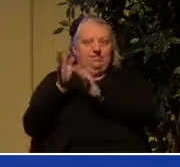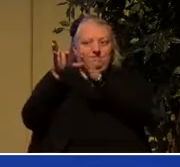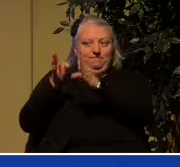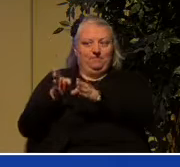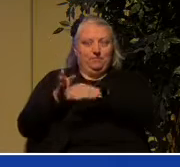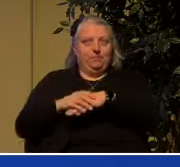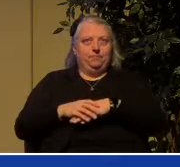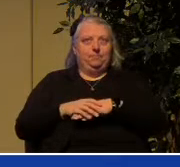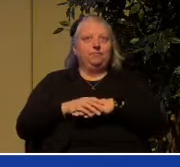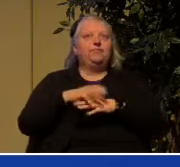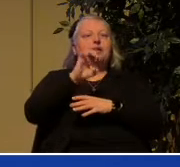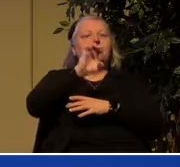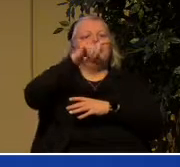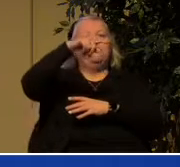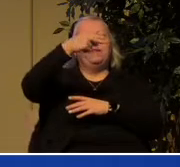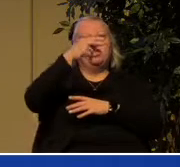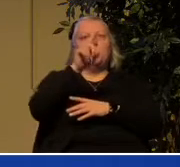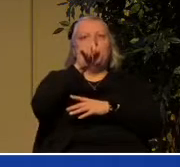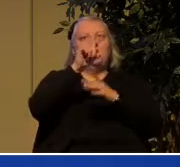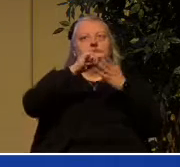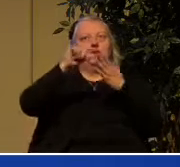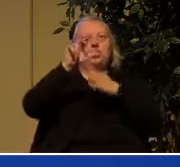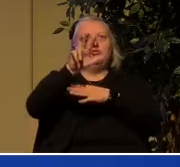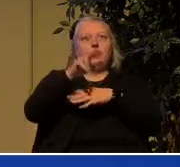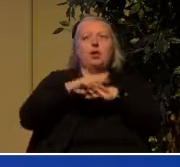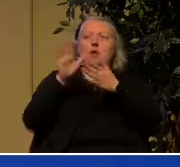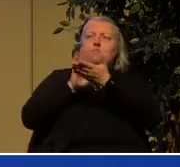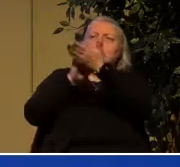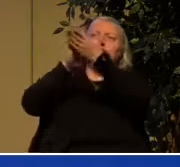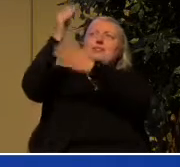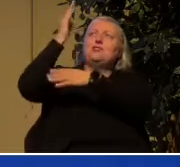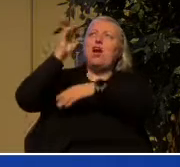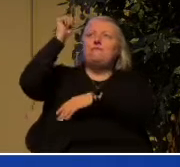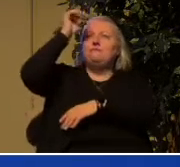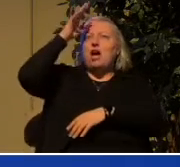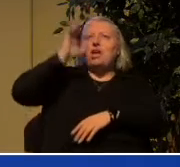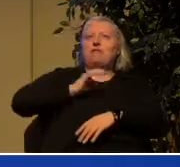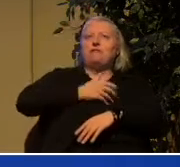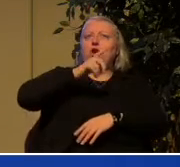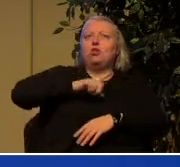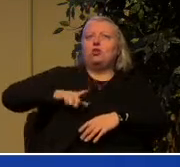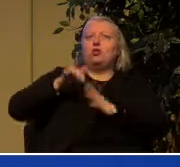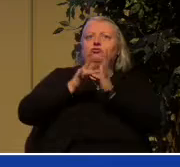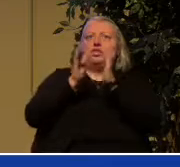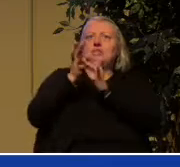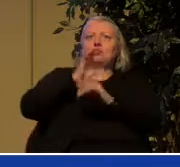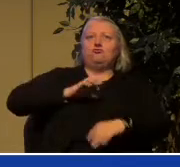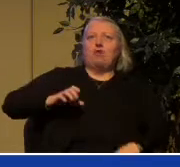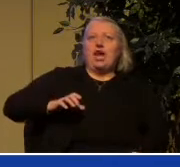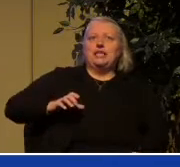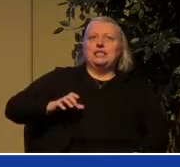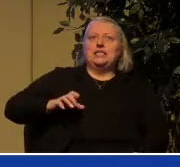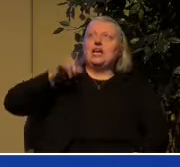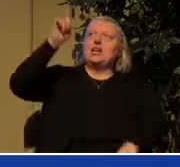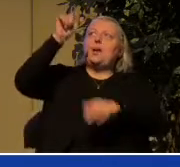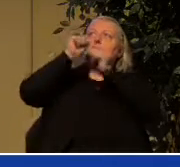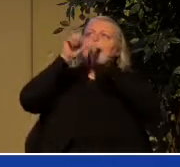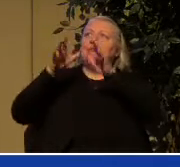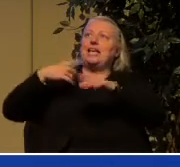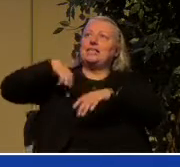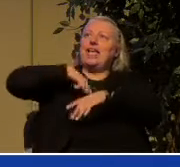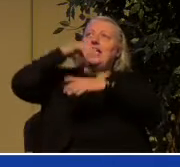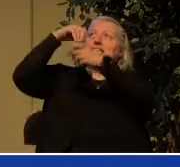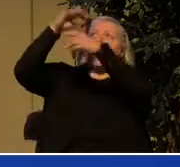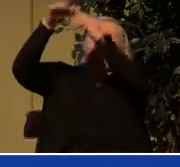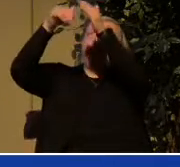familiar words, Ephesians 1, 3. Praise be to the God and Father of our Lord Jesus Christ, who has blessed us in the heavenly realms